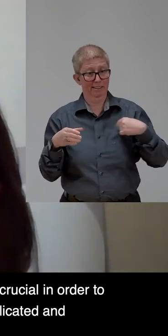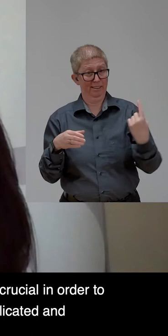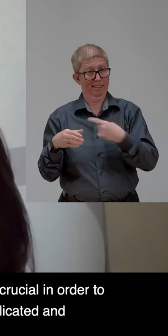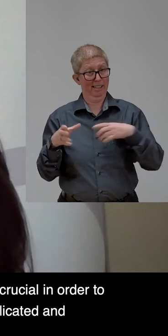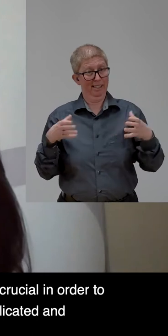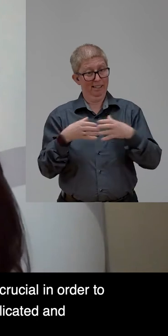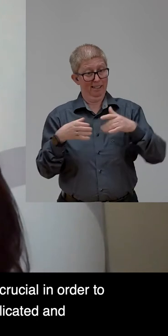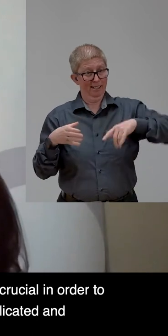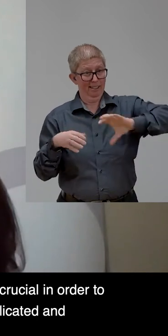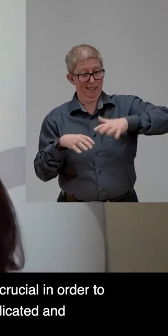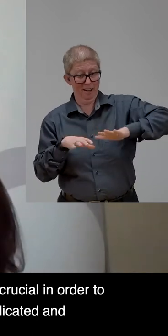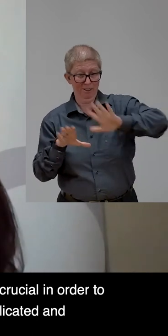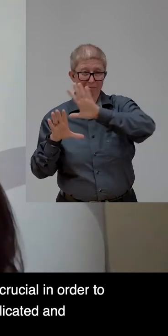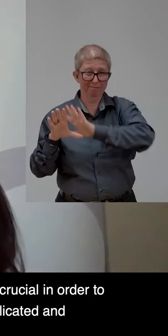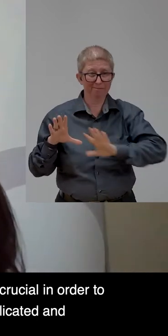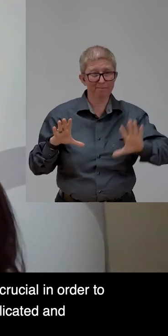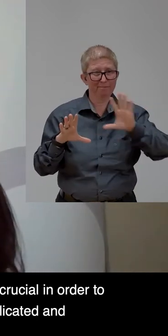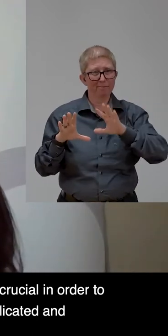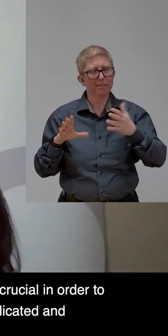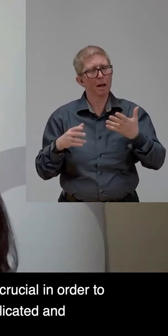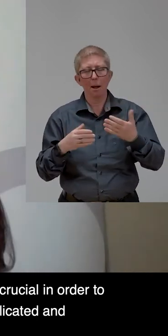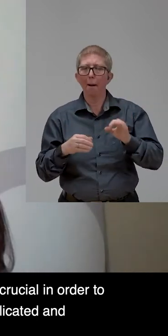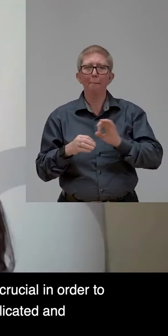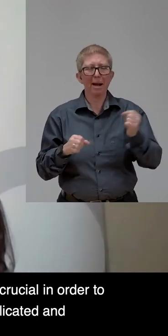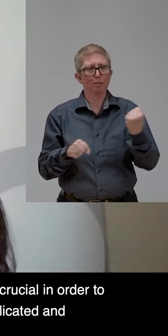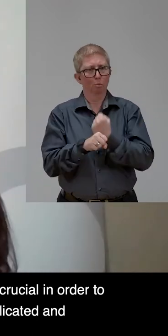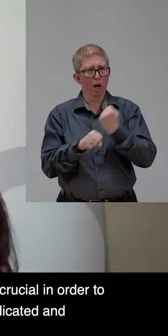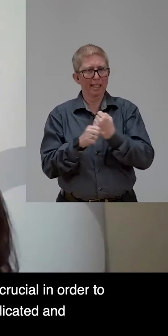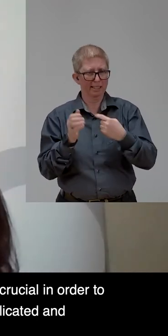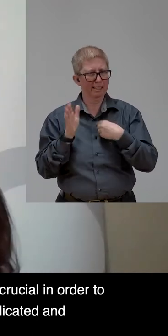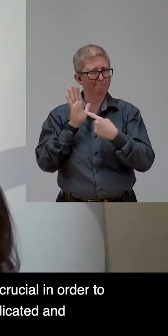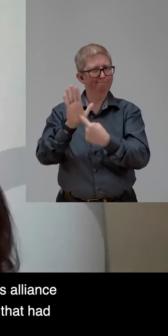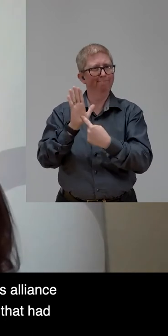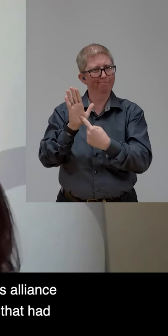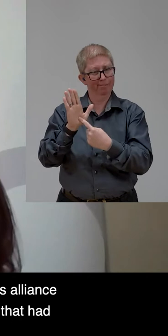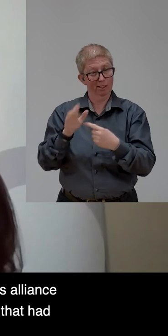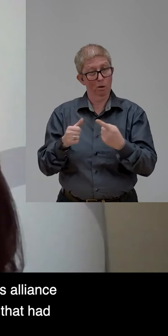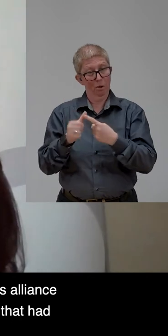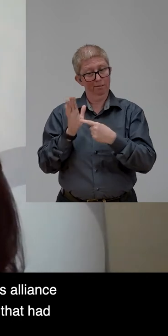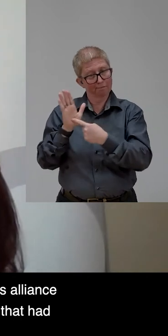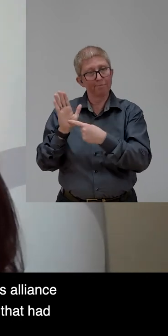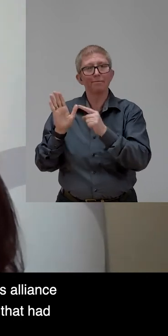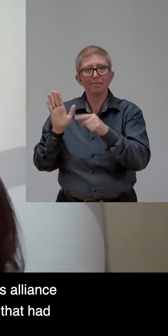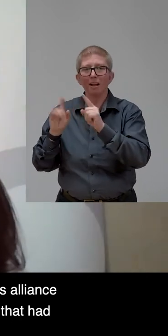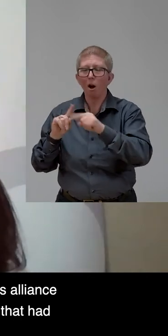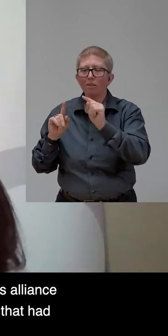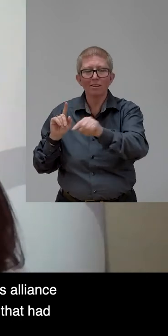best practices that can be replicated and also implemented